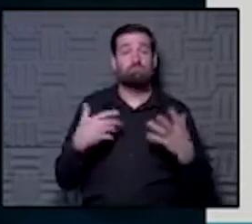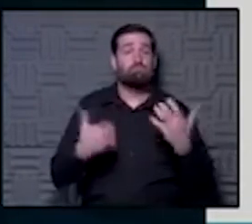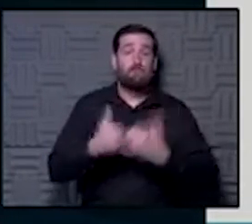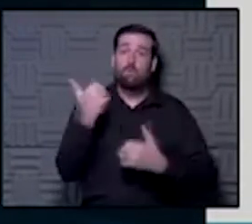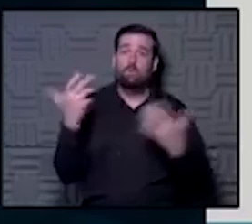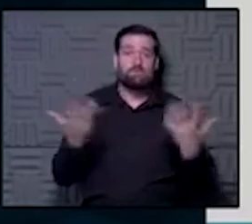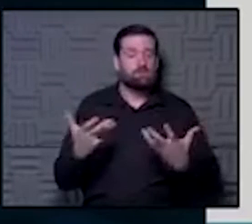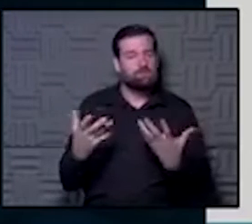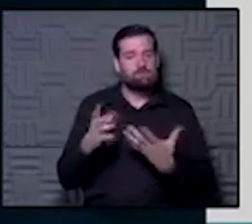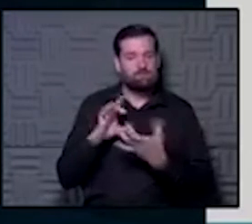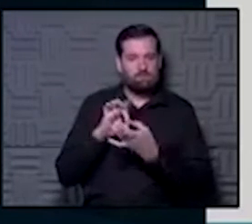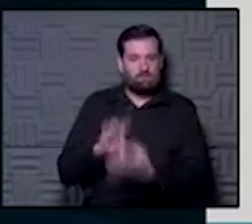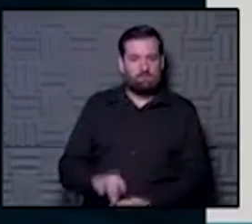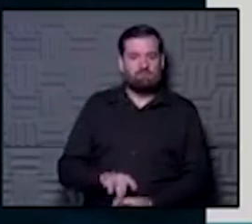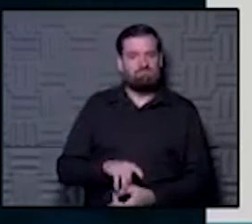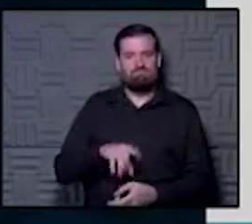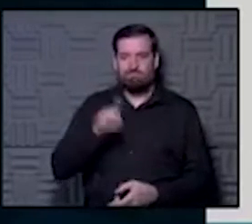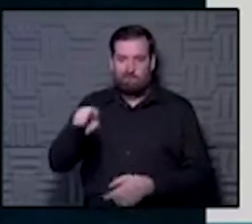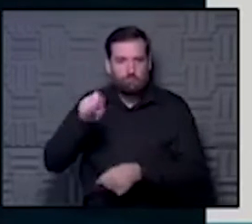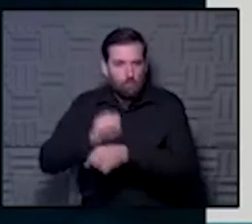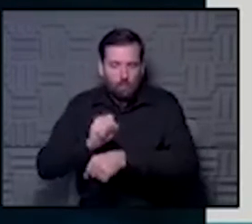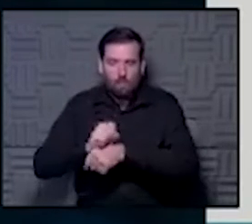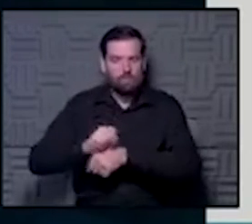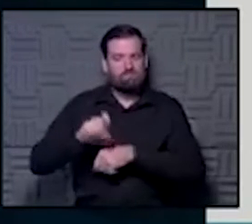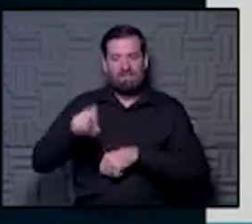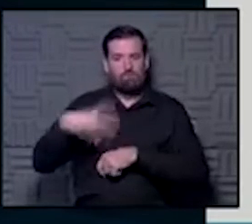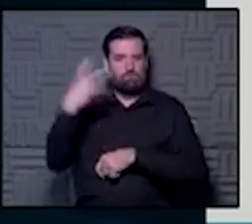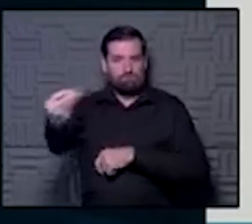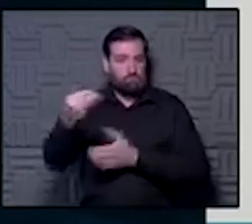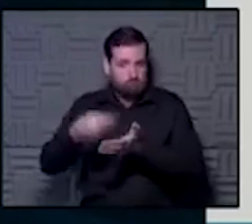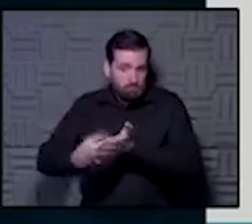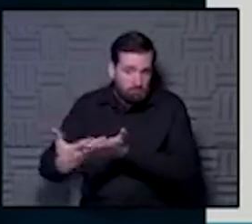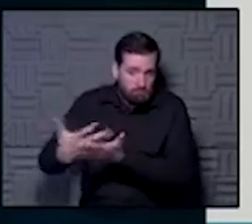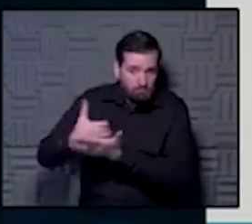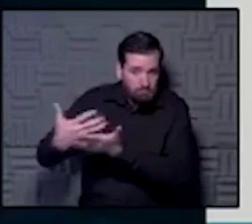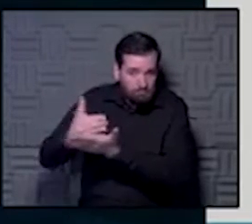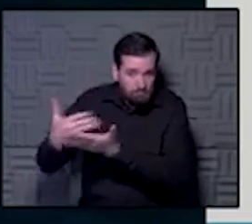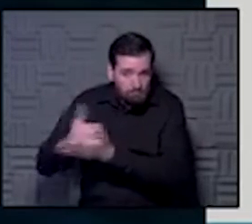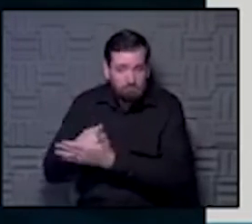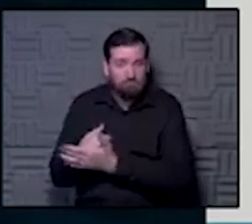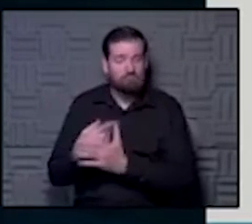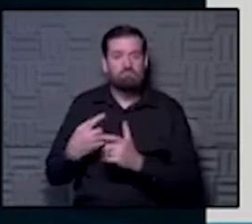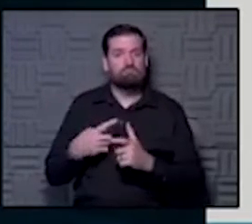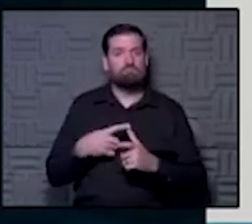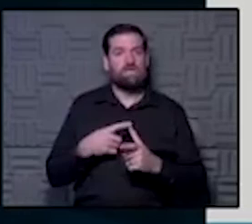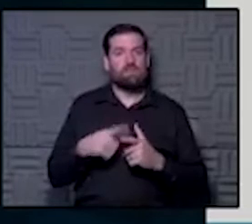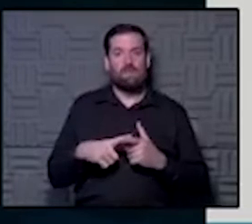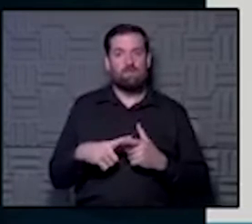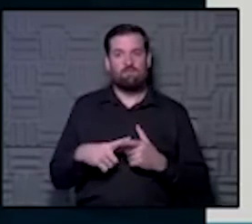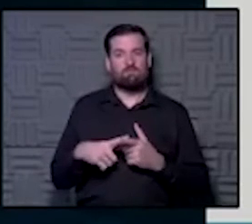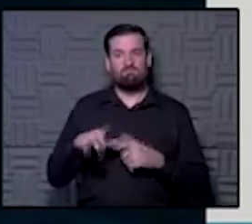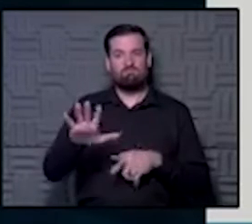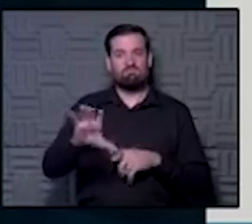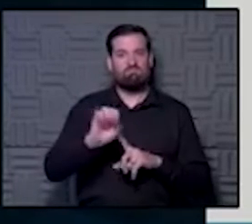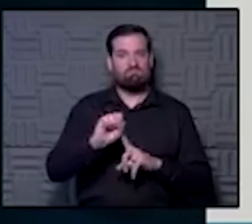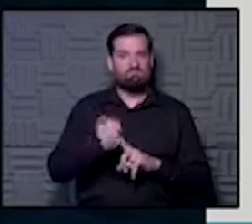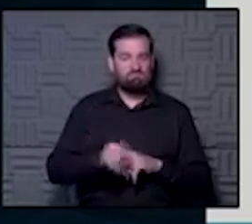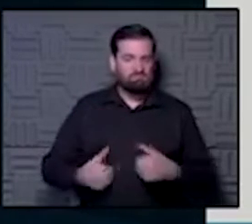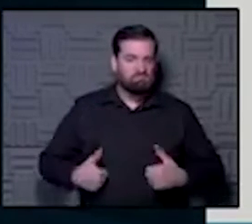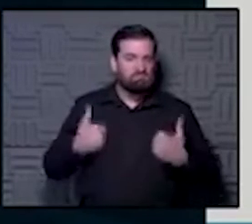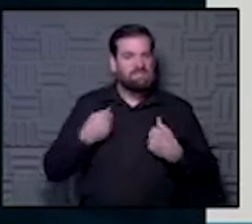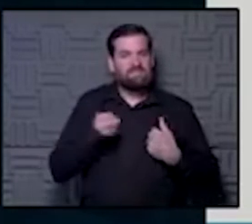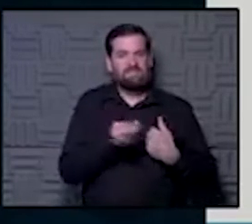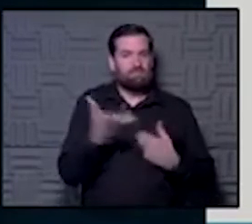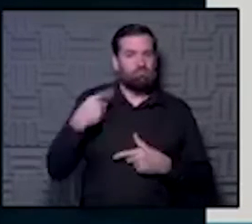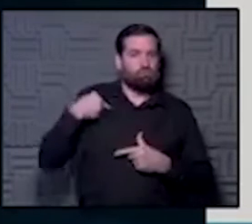do with having to work and having to go out and earn a living and then coming back and being in a living situation where there may be a multi